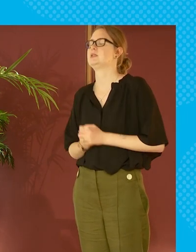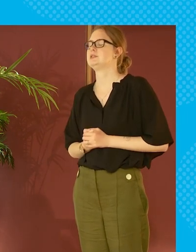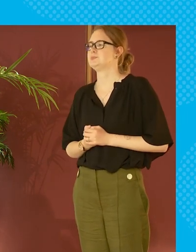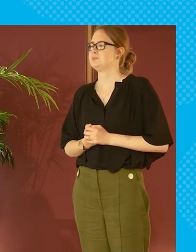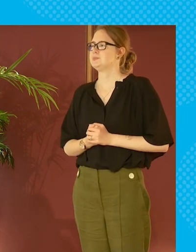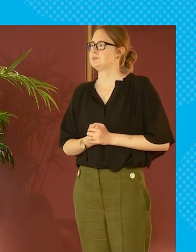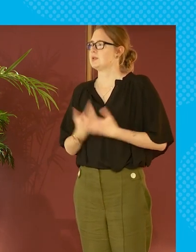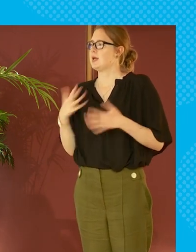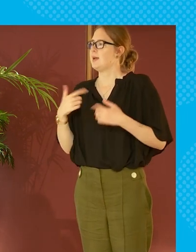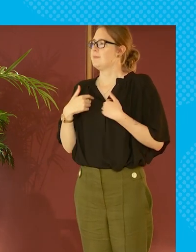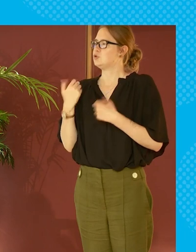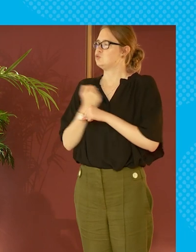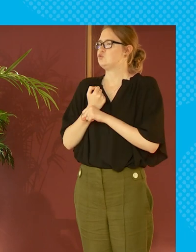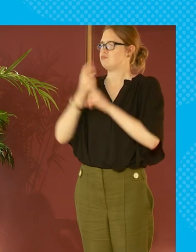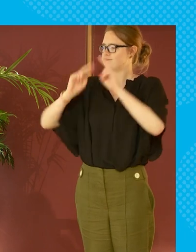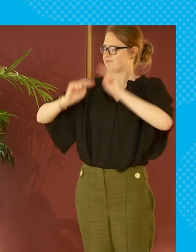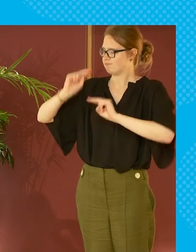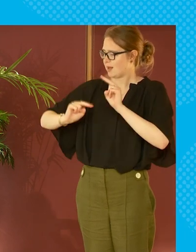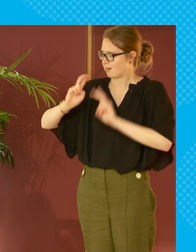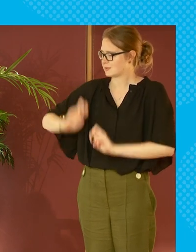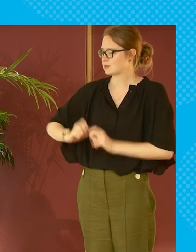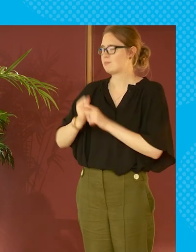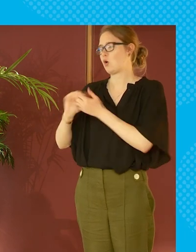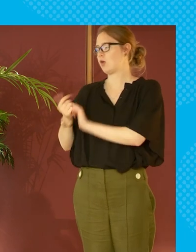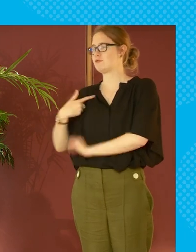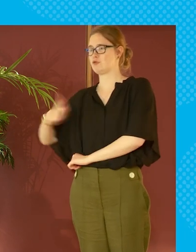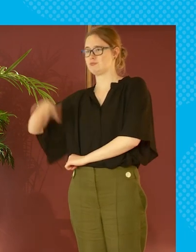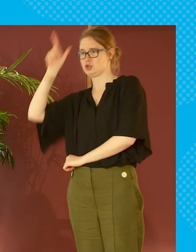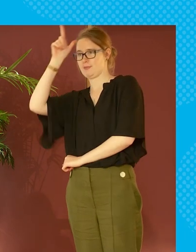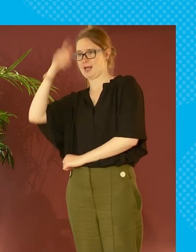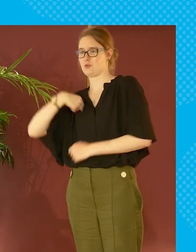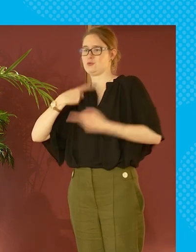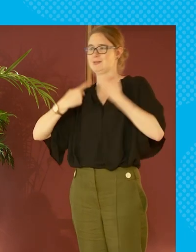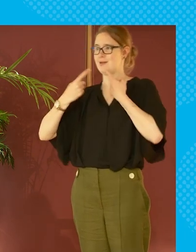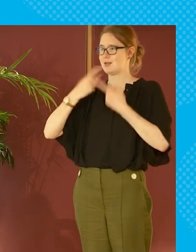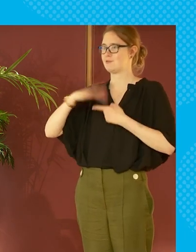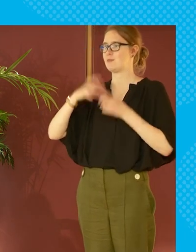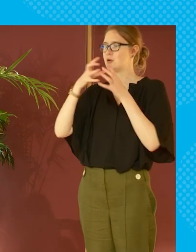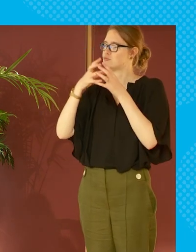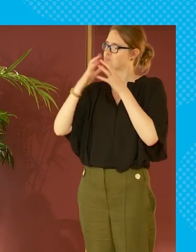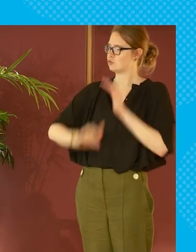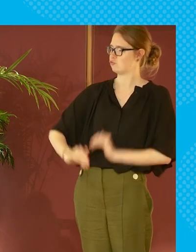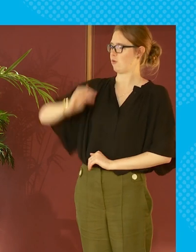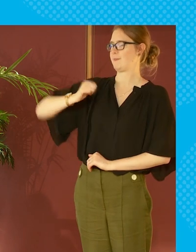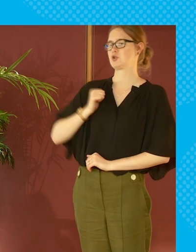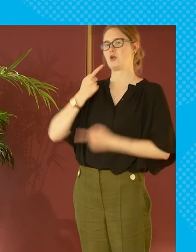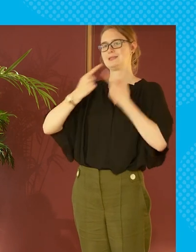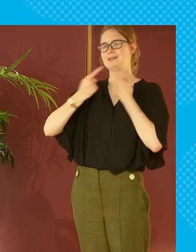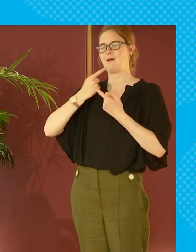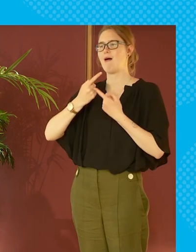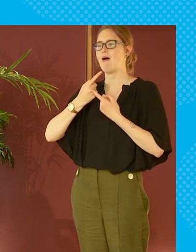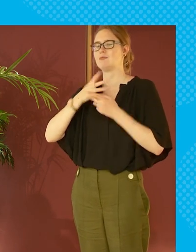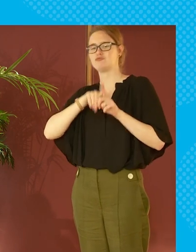and i was doing some analysis with a colleague in germany we both use data i use data that's called the growing up in scotland